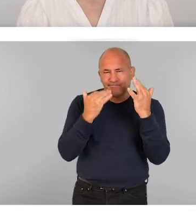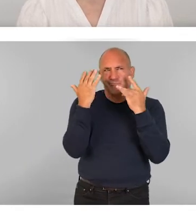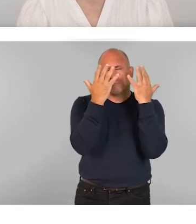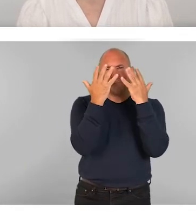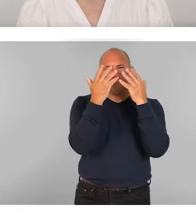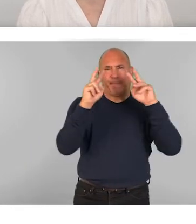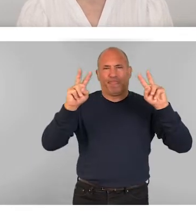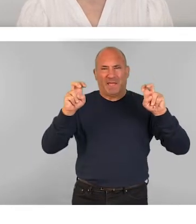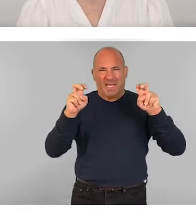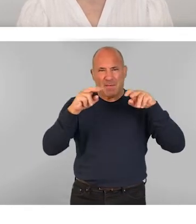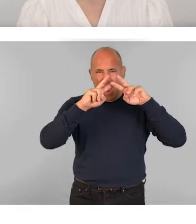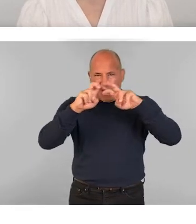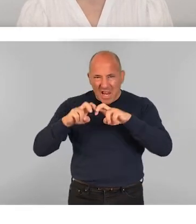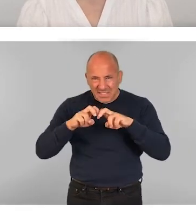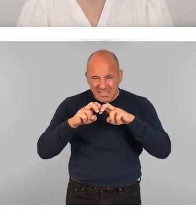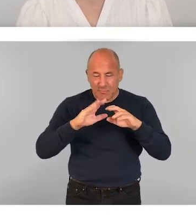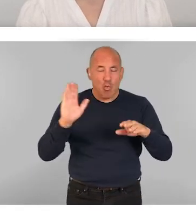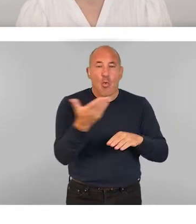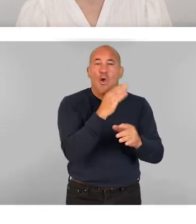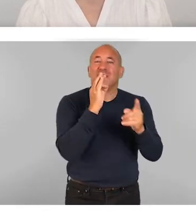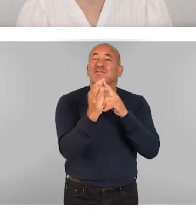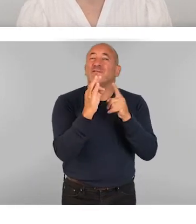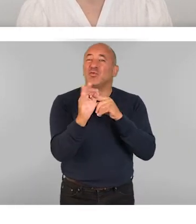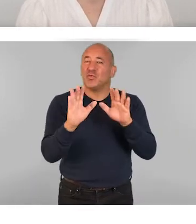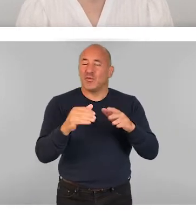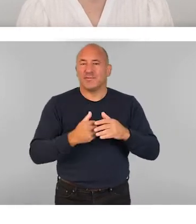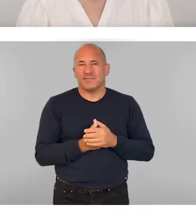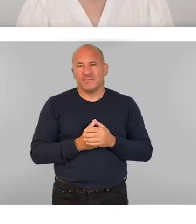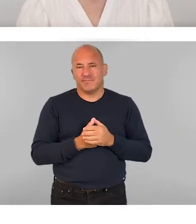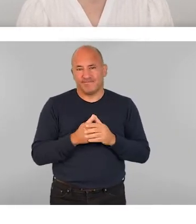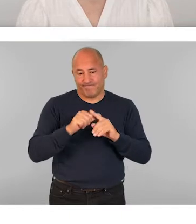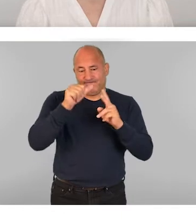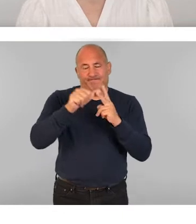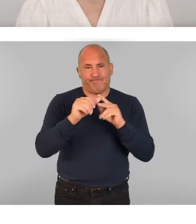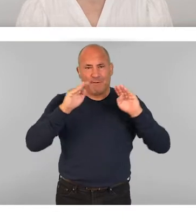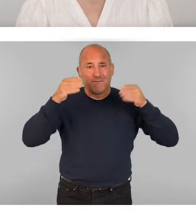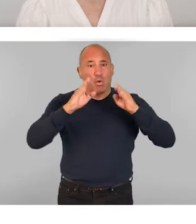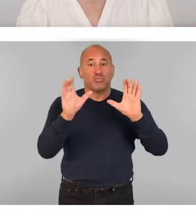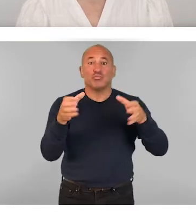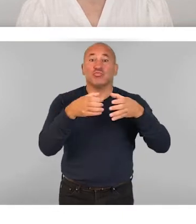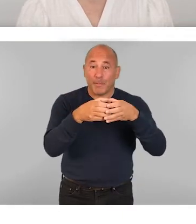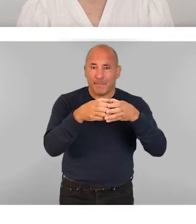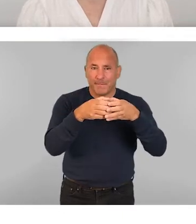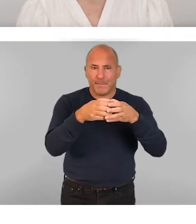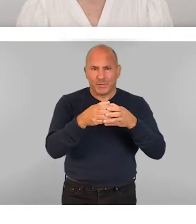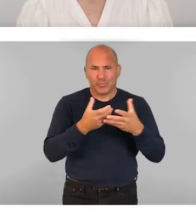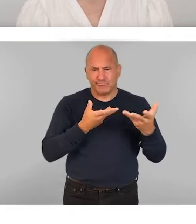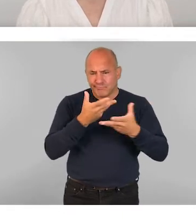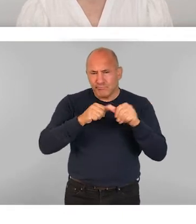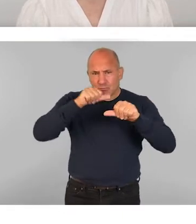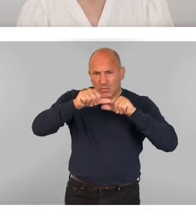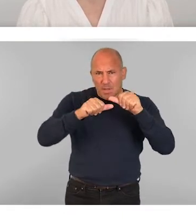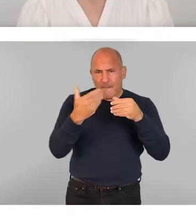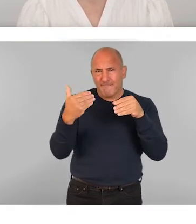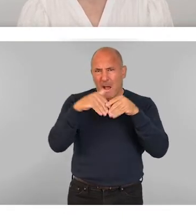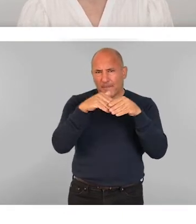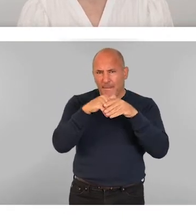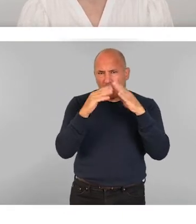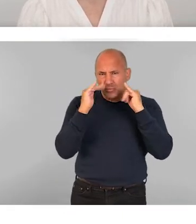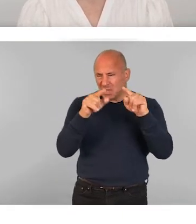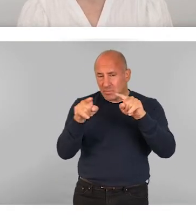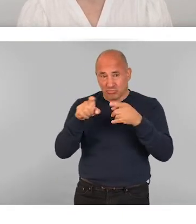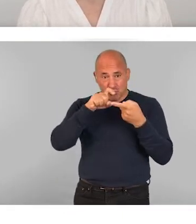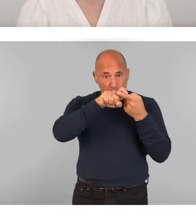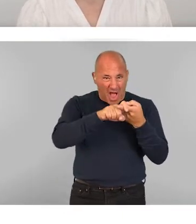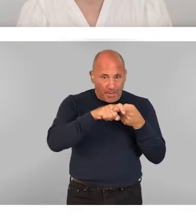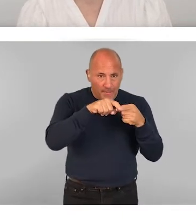thematic analysis was then undertaken for all interviews. A focus group was then held to undergo the process of member checking to ensure reliability